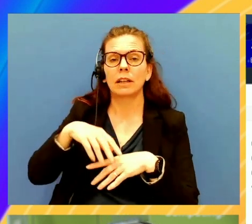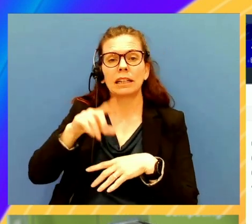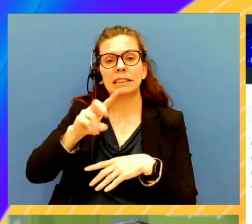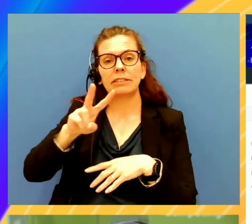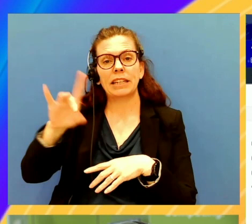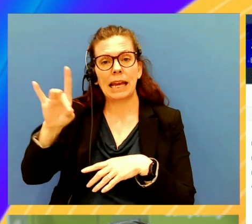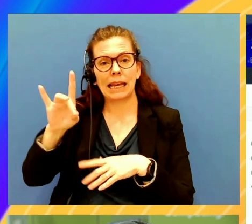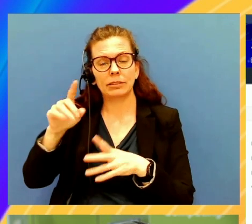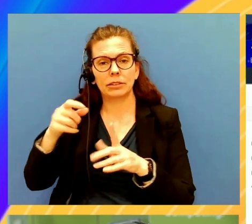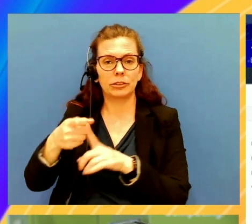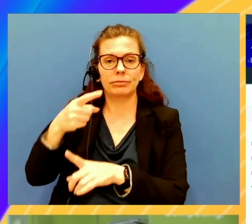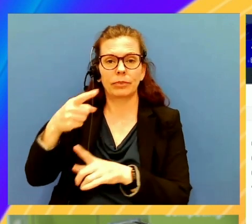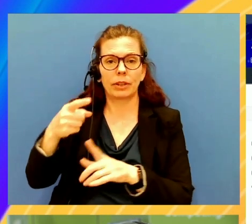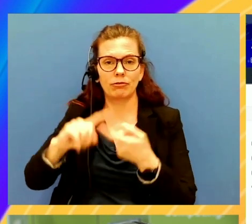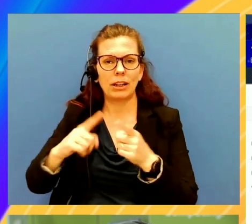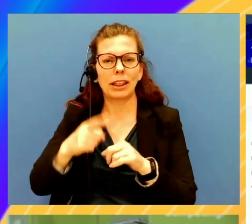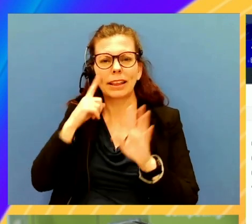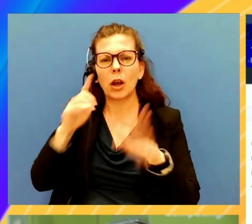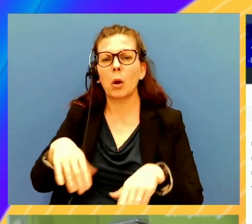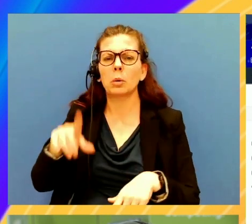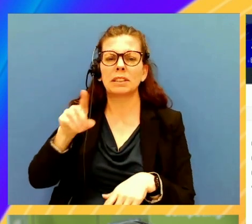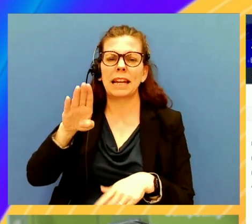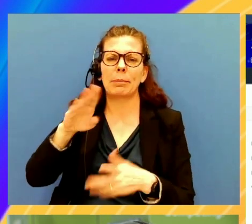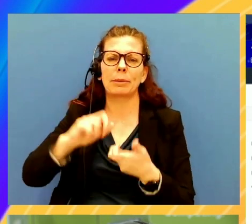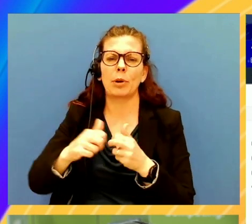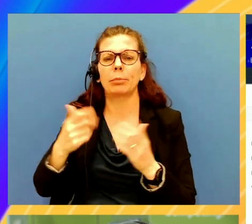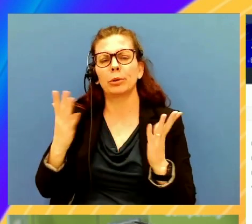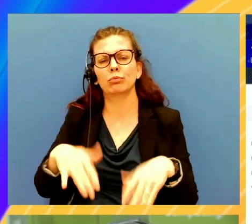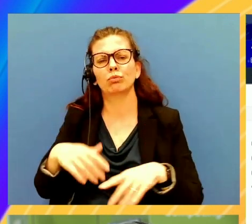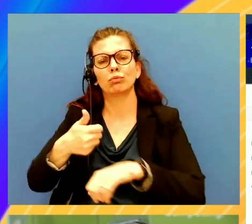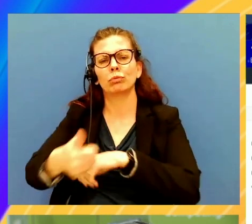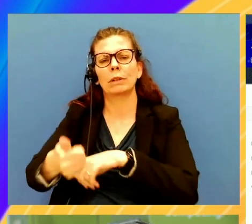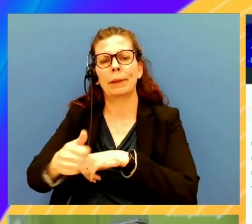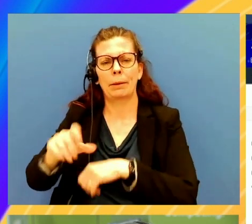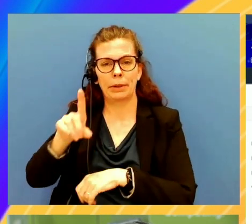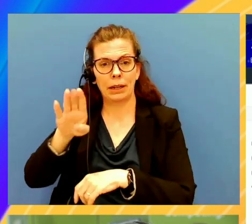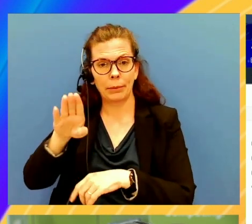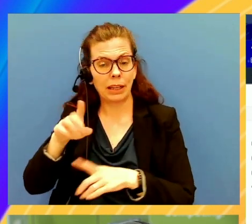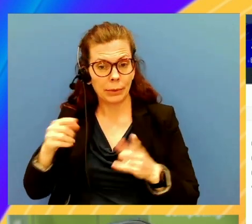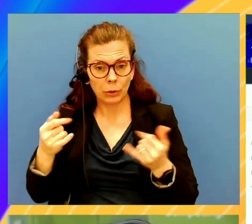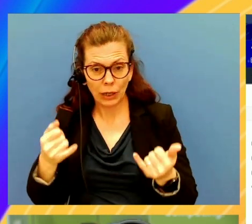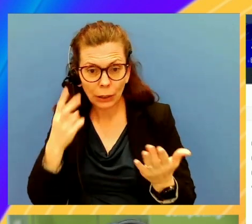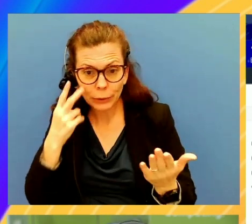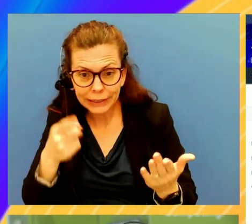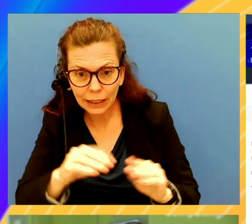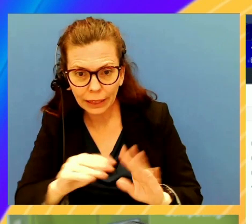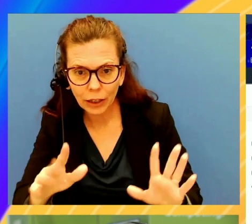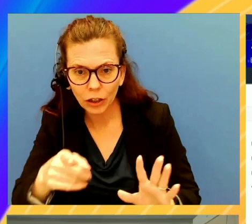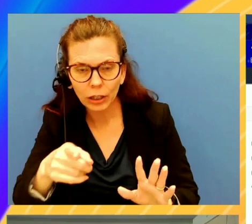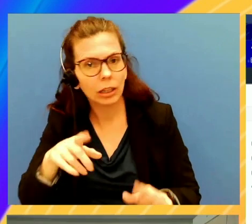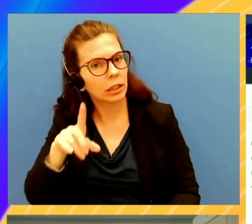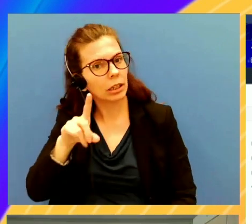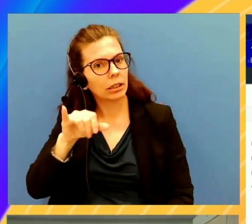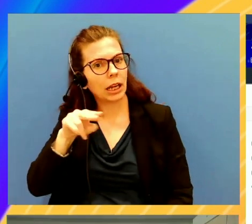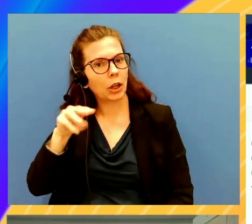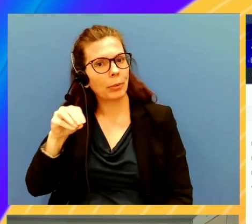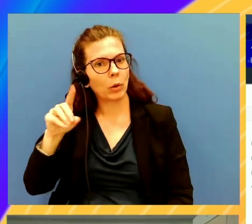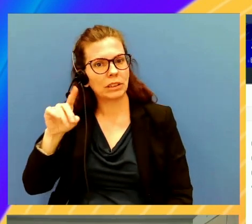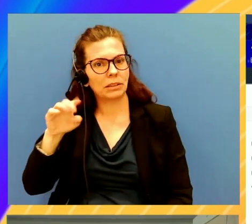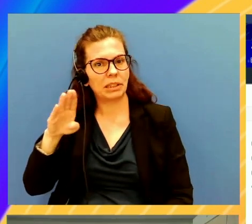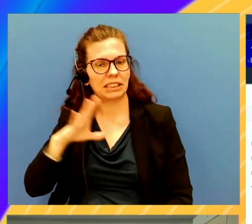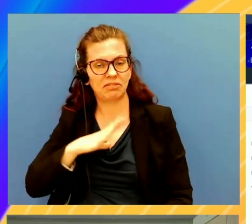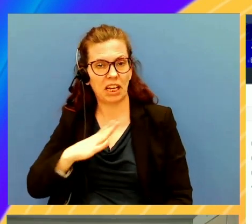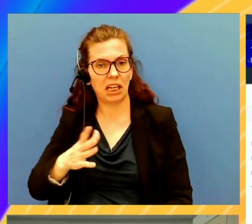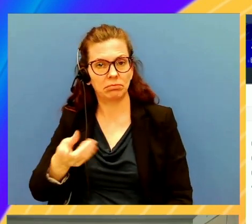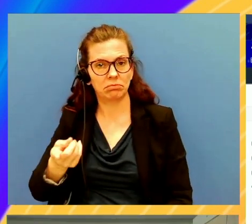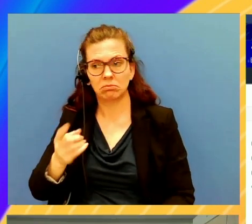a lot of people just assume, it's a database problem. But right now, in two seconds, you can clearly see that DynamoDB is being just fine.